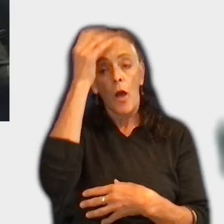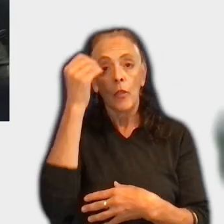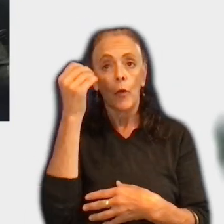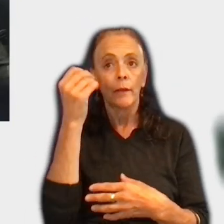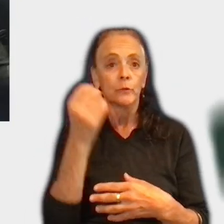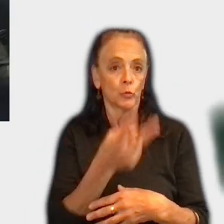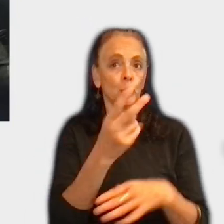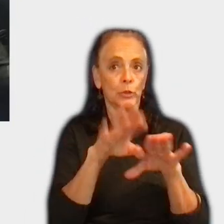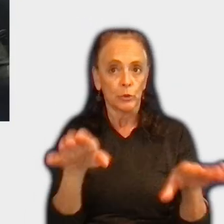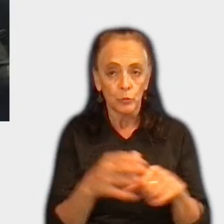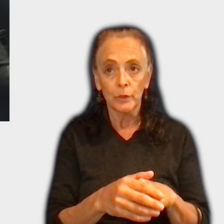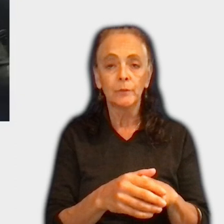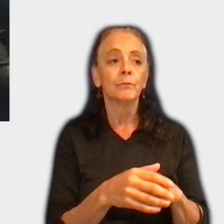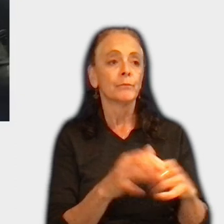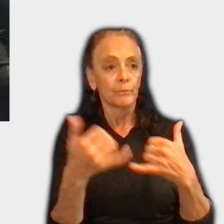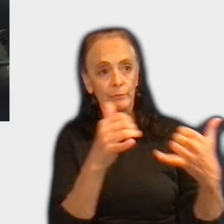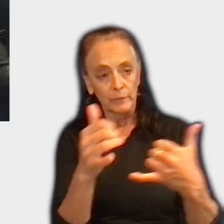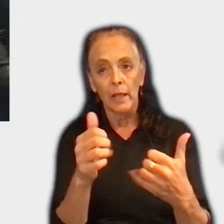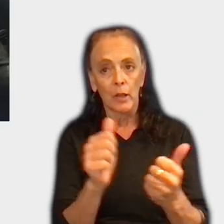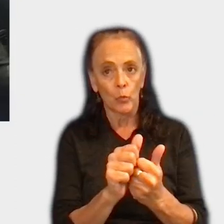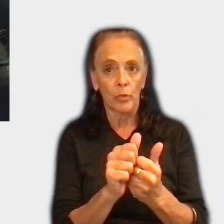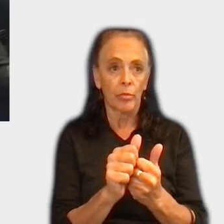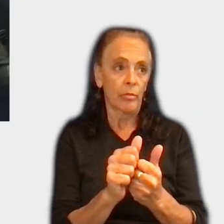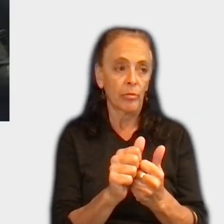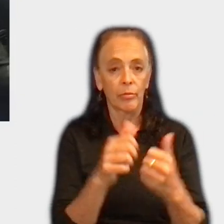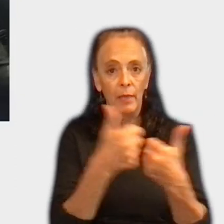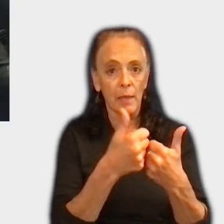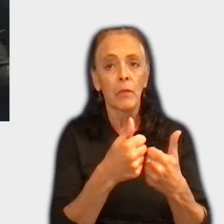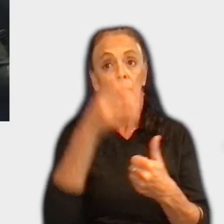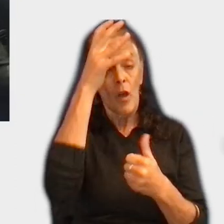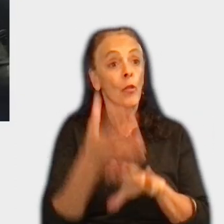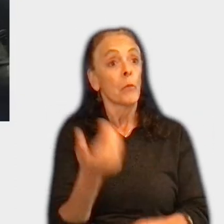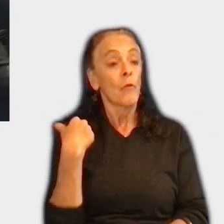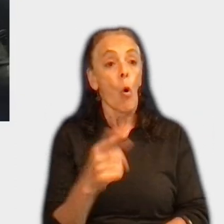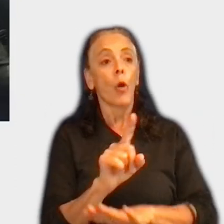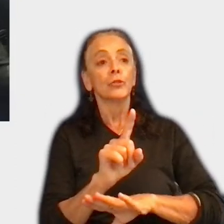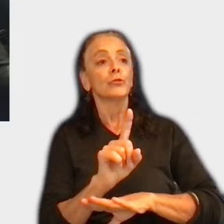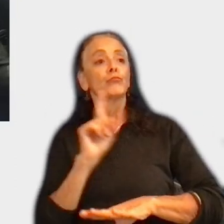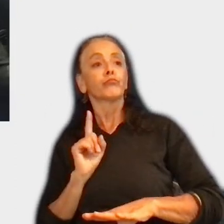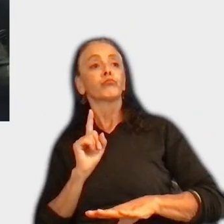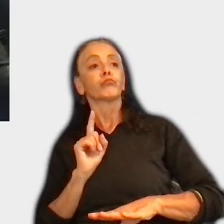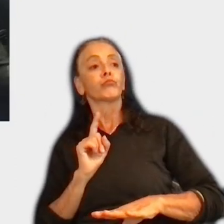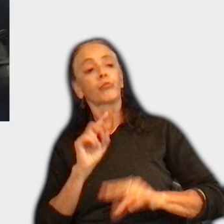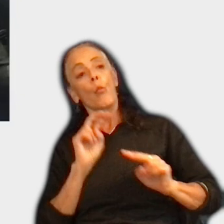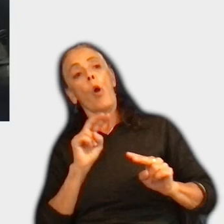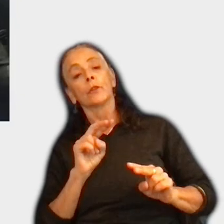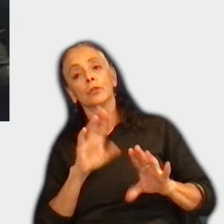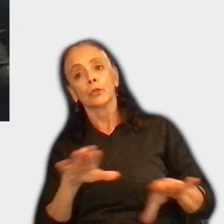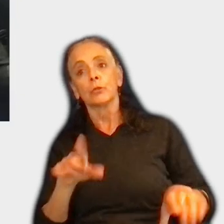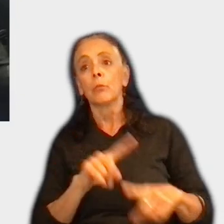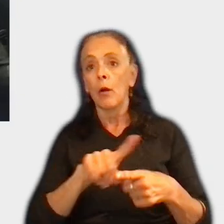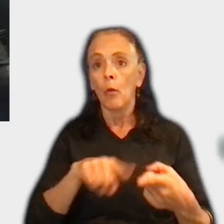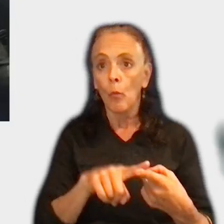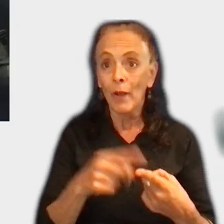children, they're playing around in this exhibition and the father usually just standing in the back, just watching the children play. But